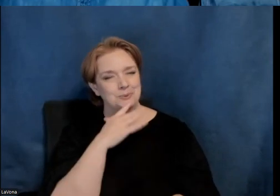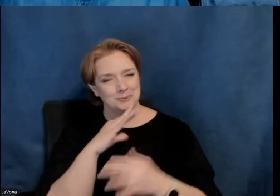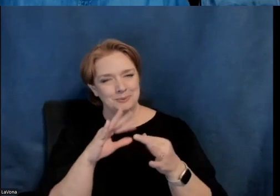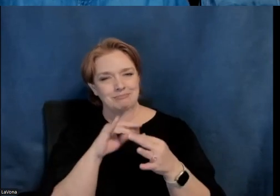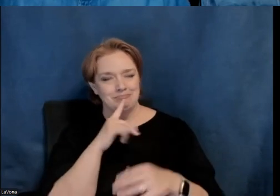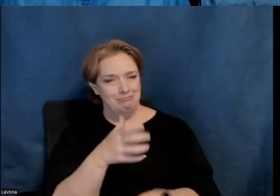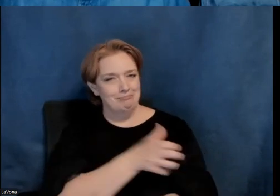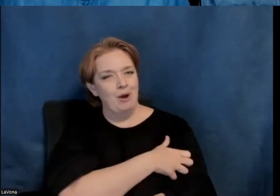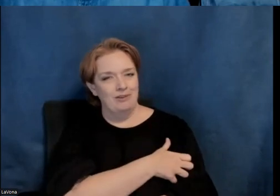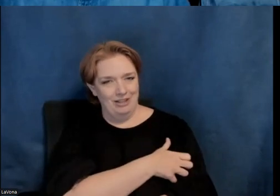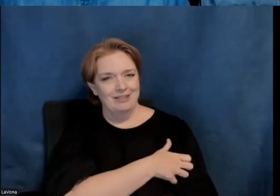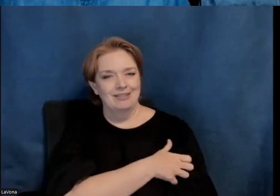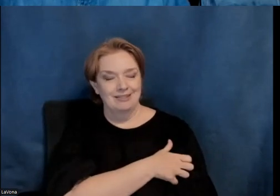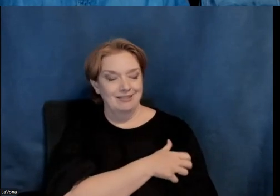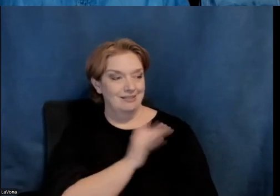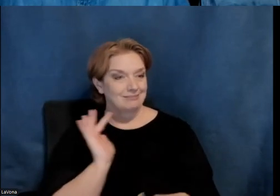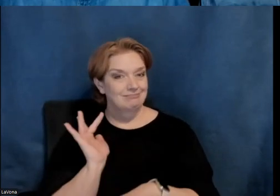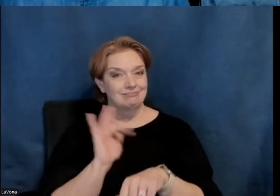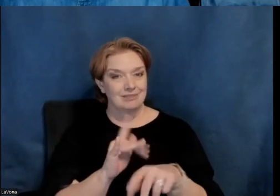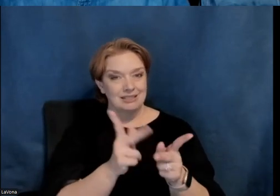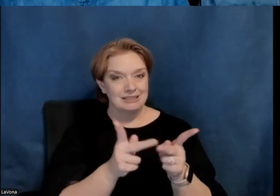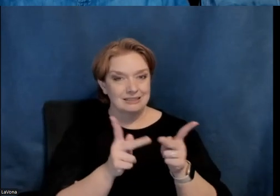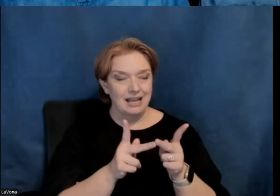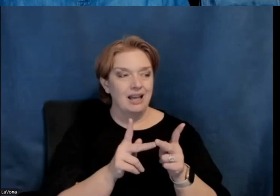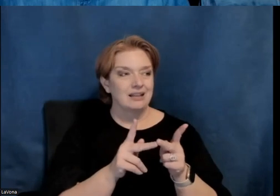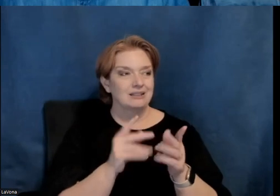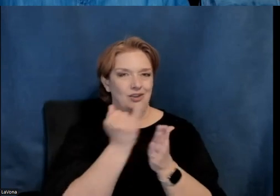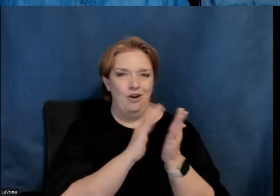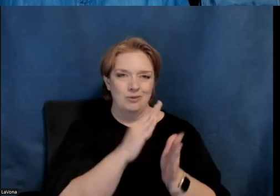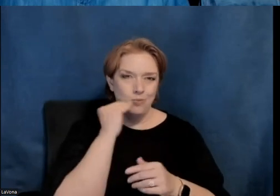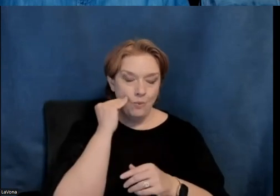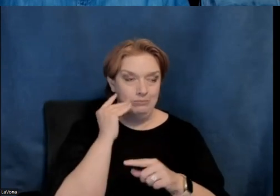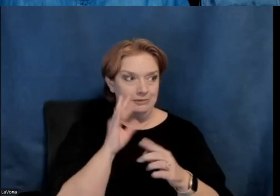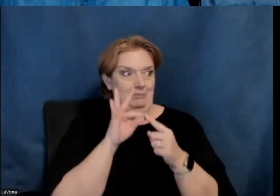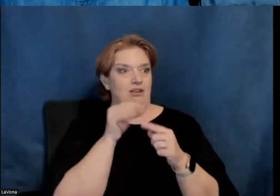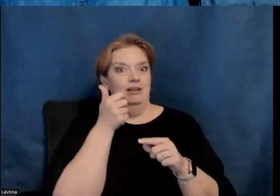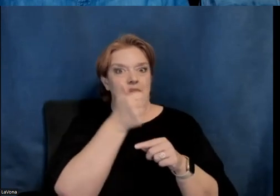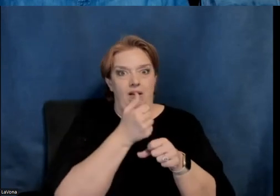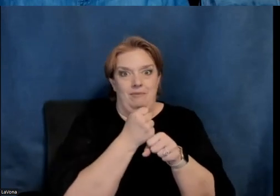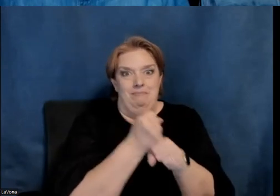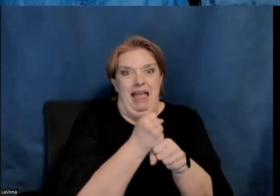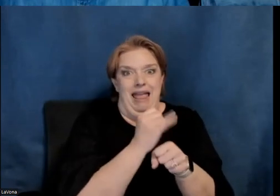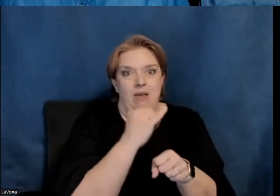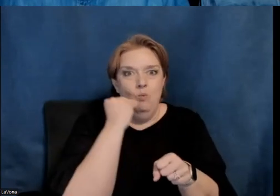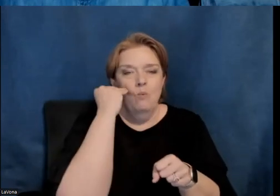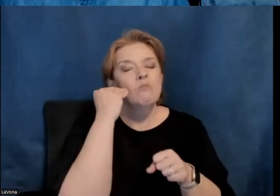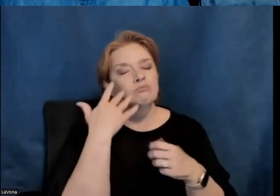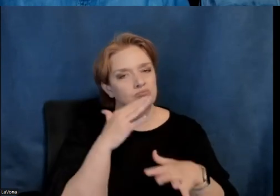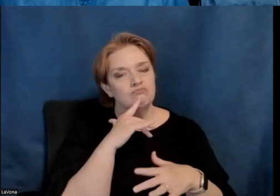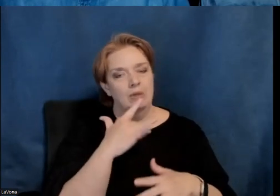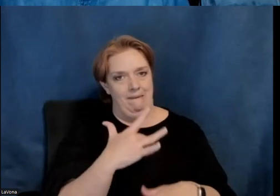especially, you know, an artist's home, especially hand-built home, you get a sense of that very tangibly. Um, and that can be